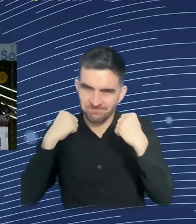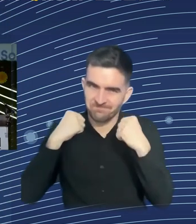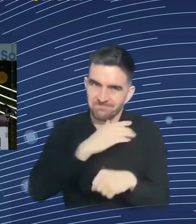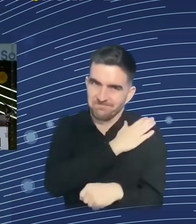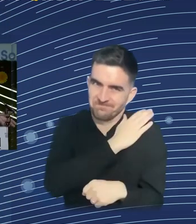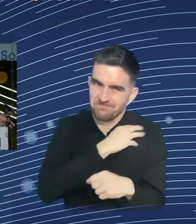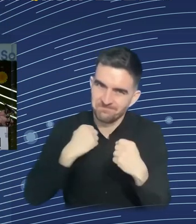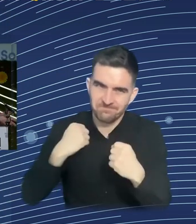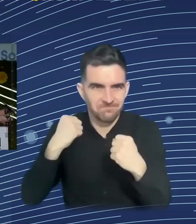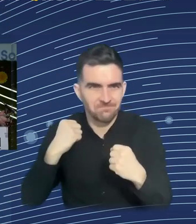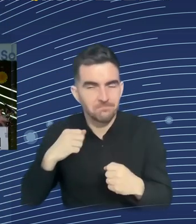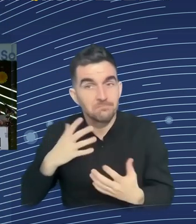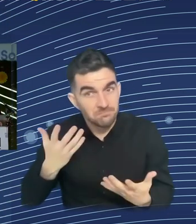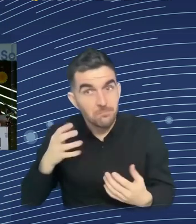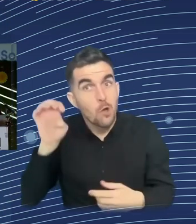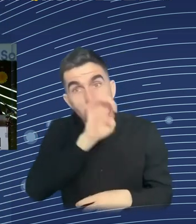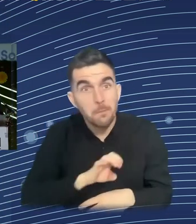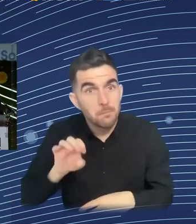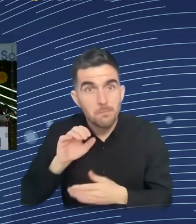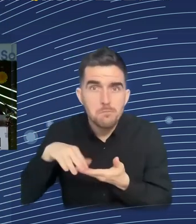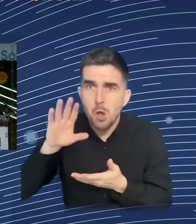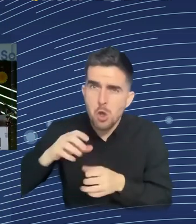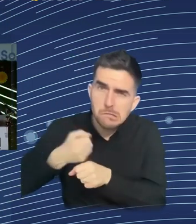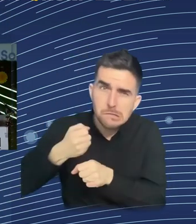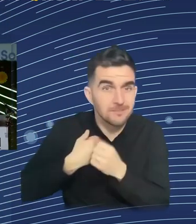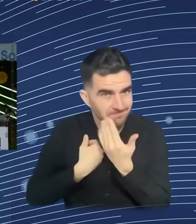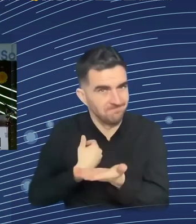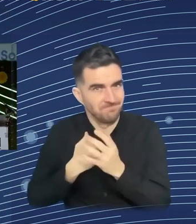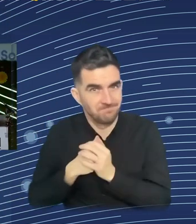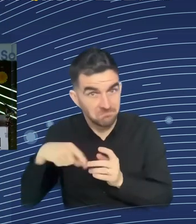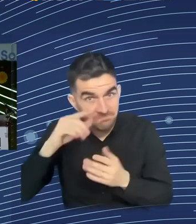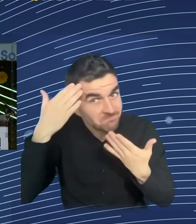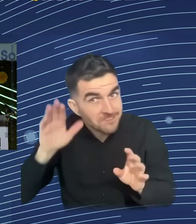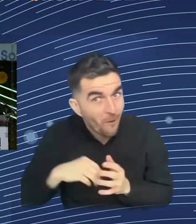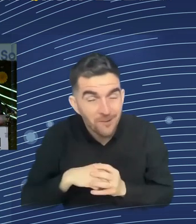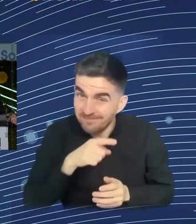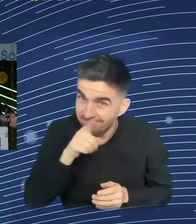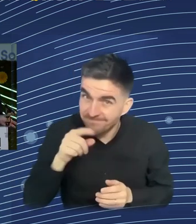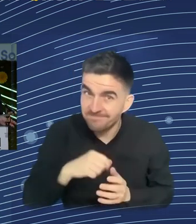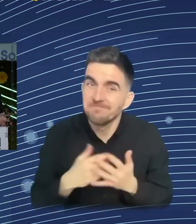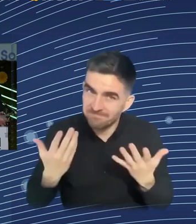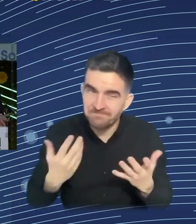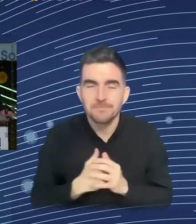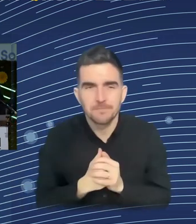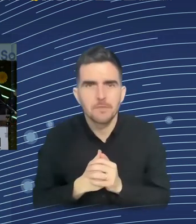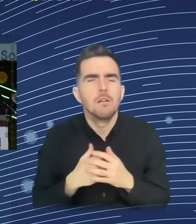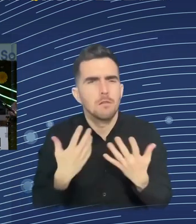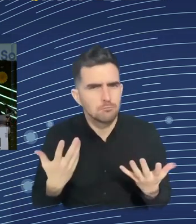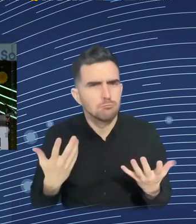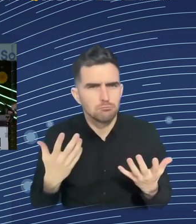And of course, it's related to their productivity. know, the poor Greek has to work all the time to make half the money that the German makes.